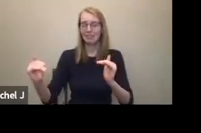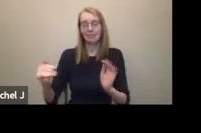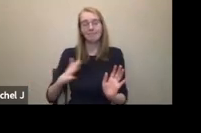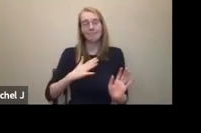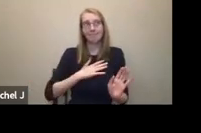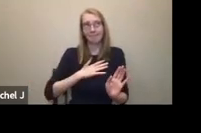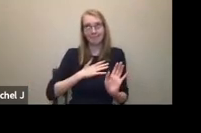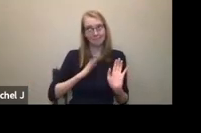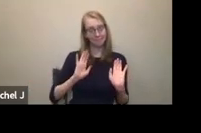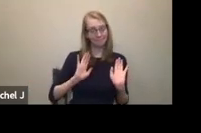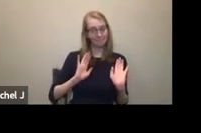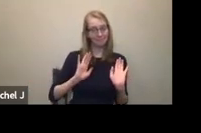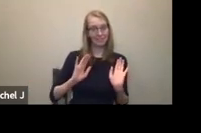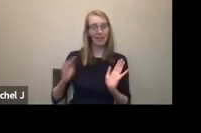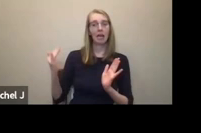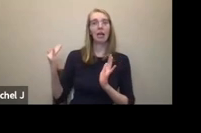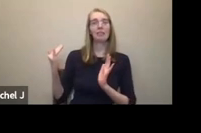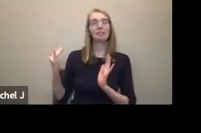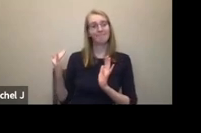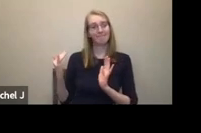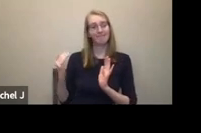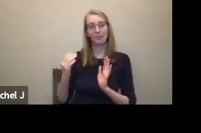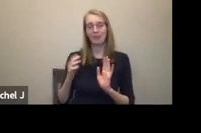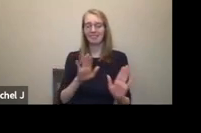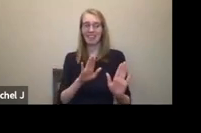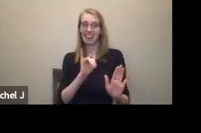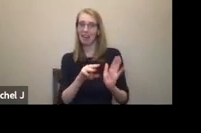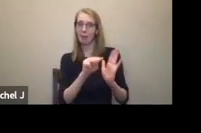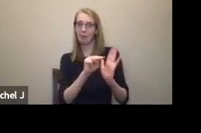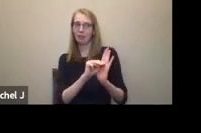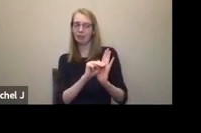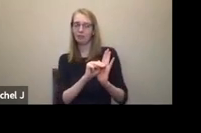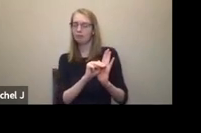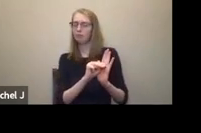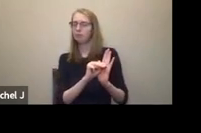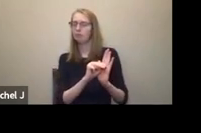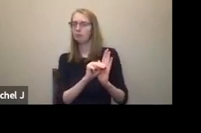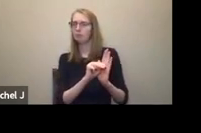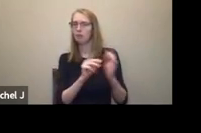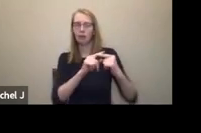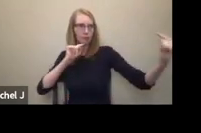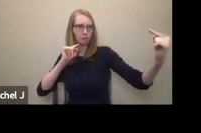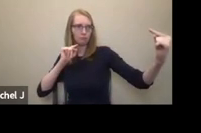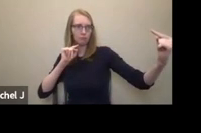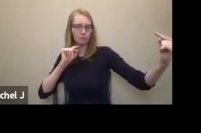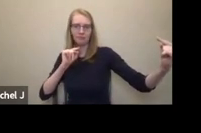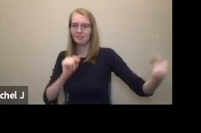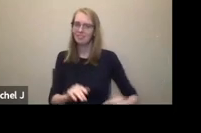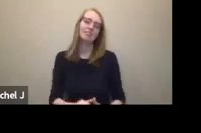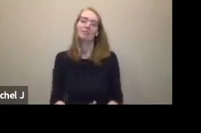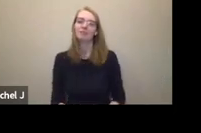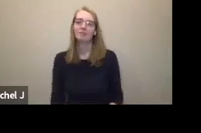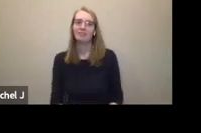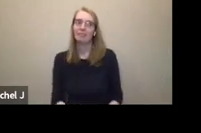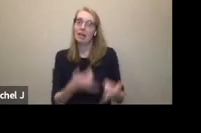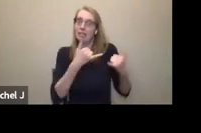we resent, we resent and we reject this model in disability arts, although it still exists in the